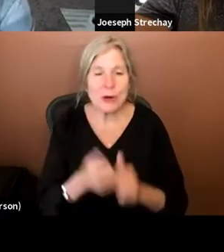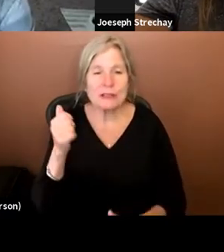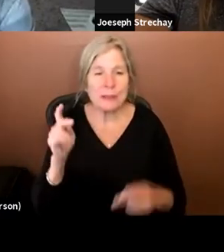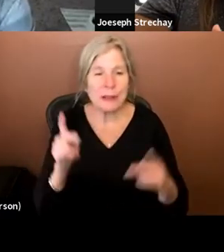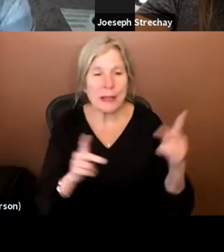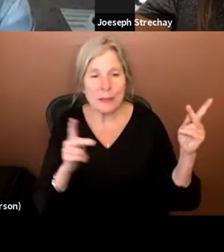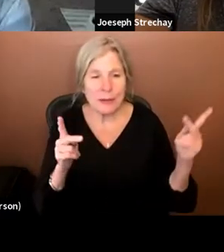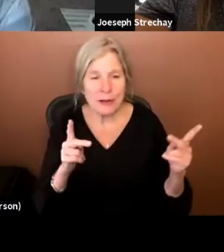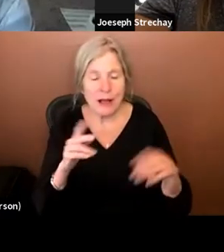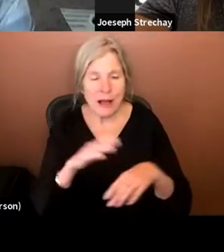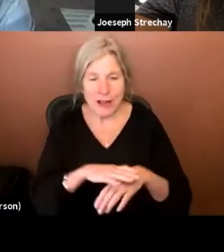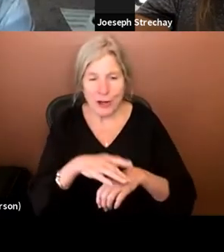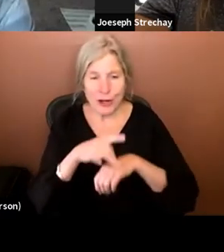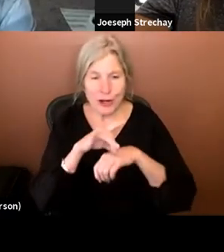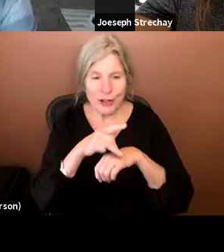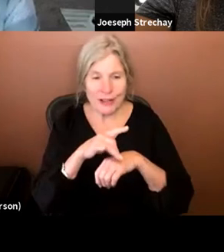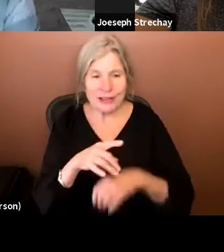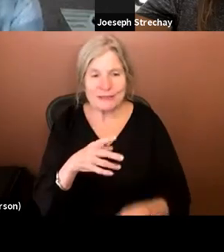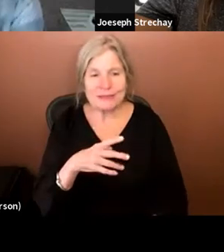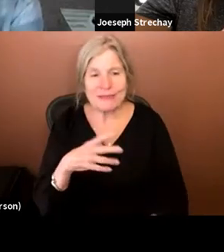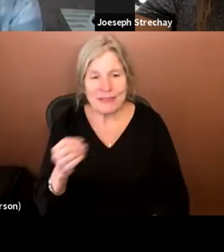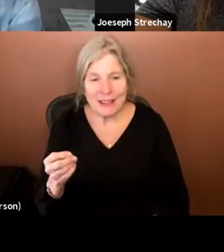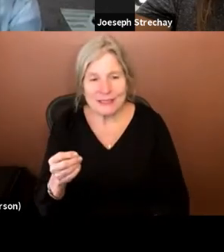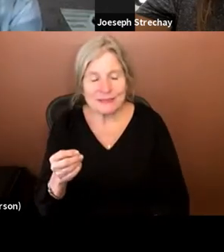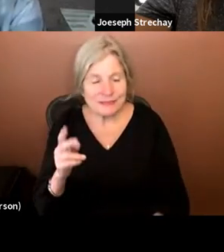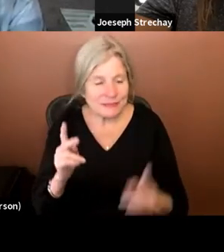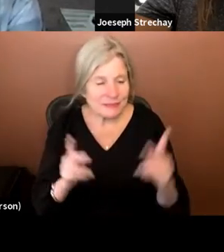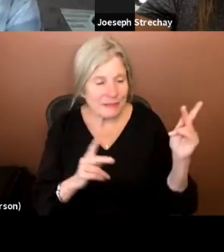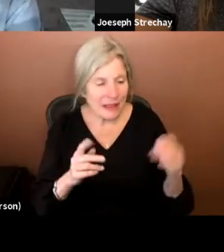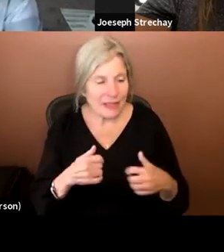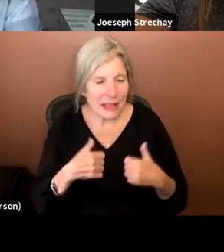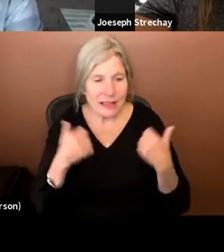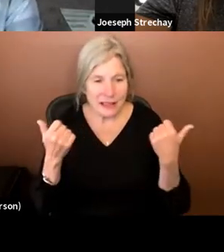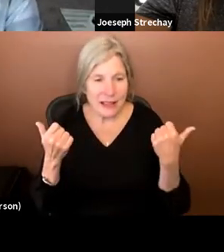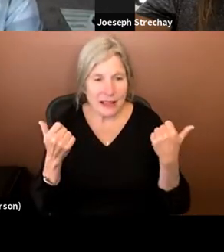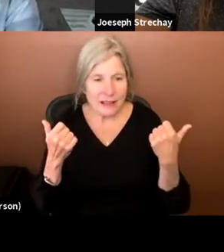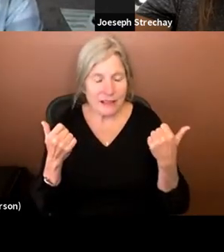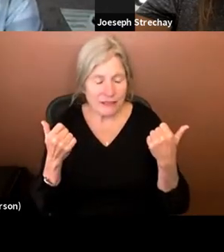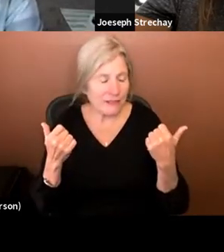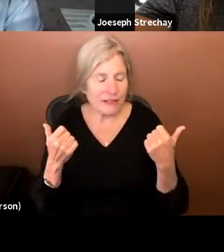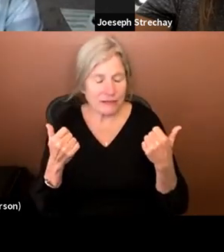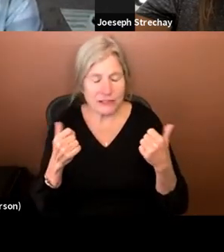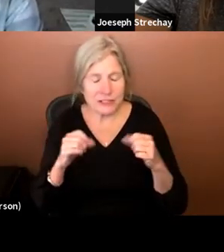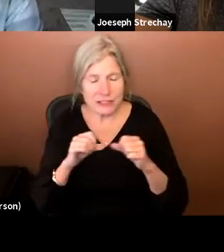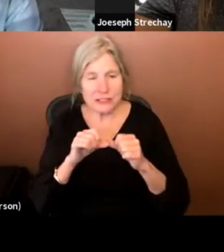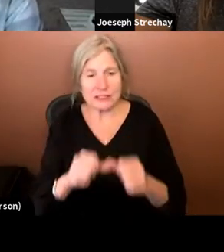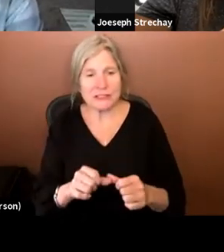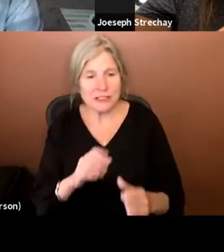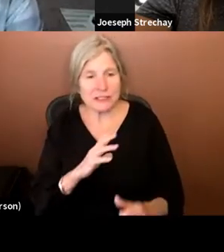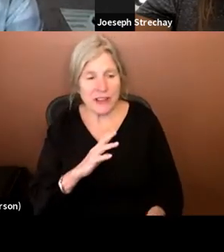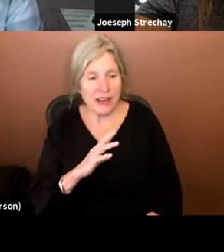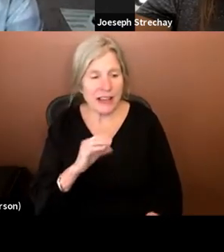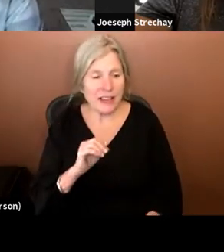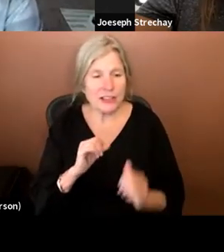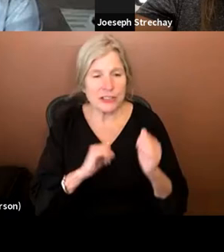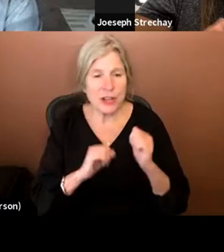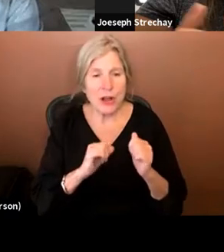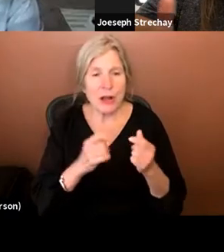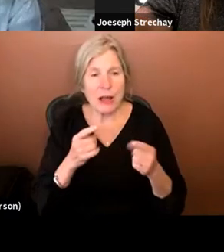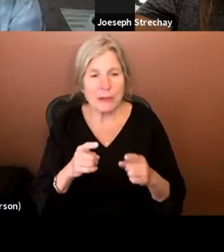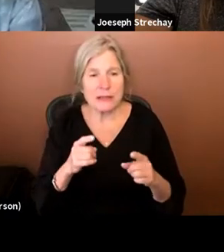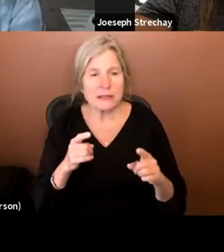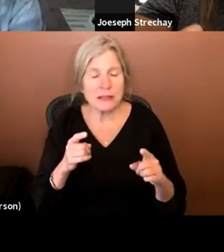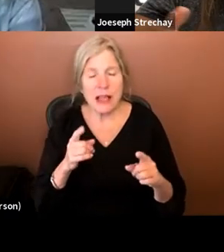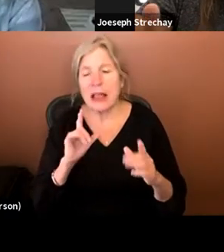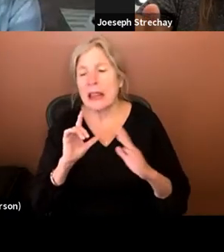population of earth and, uh, uh, the, the people that live emerge blind. And then our show takes place, uh, hundreds of years out,